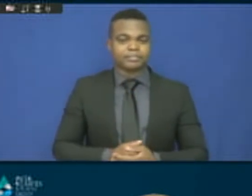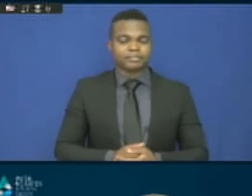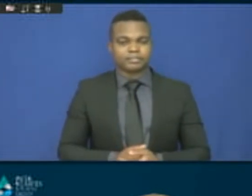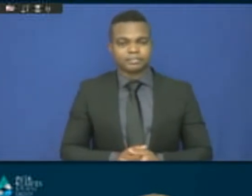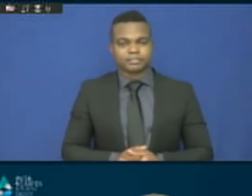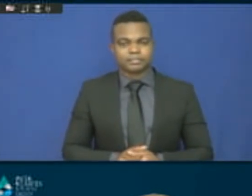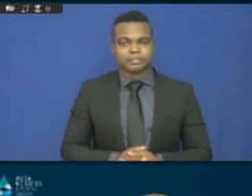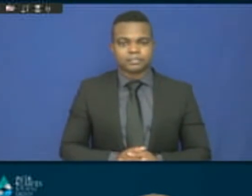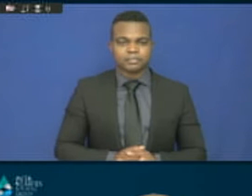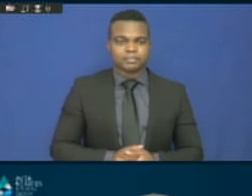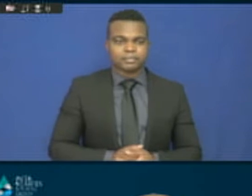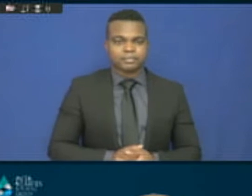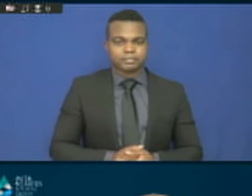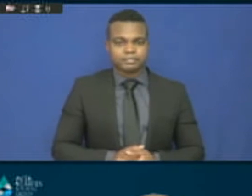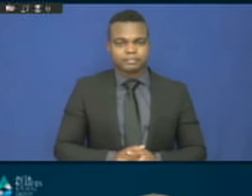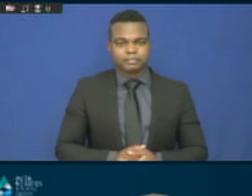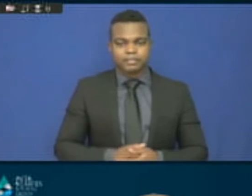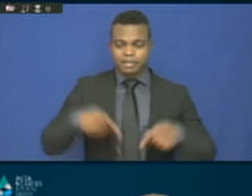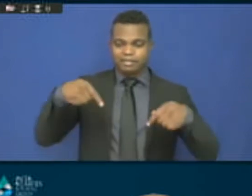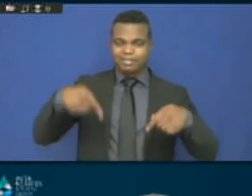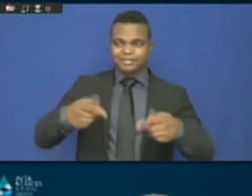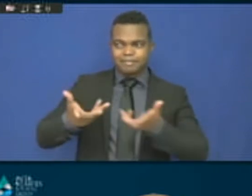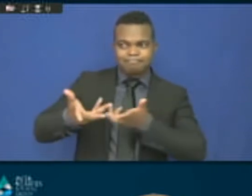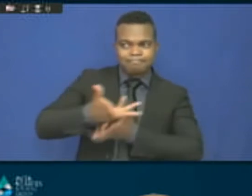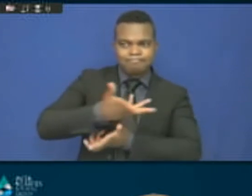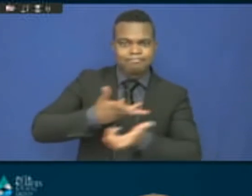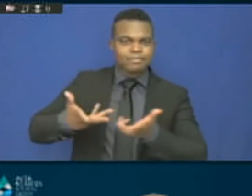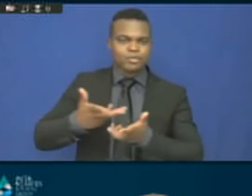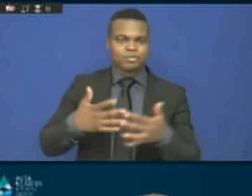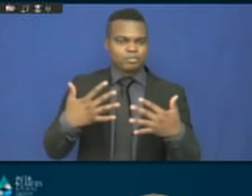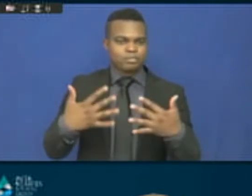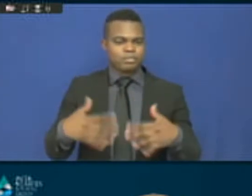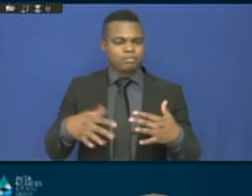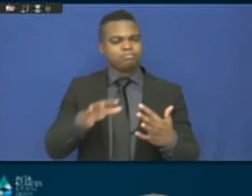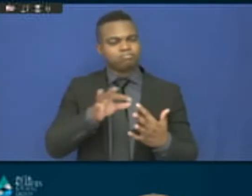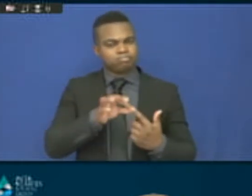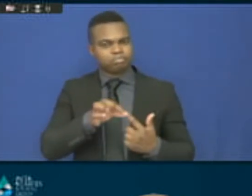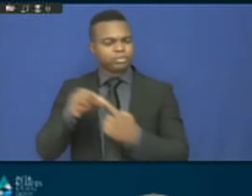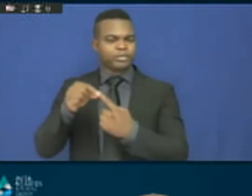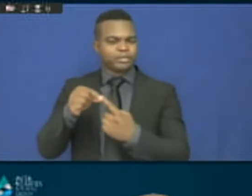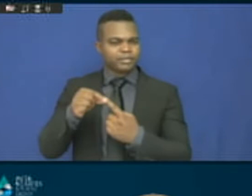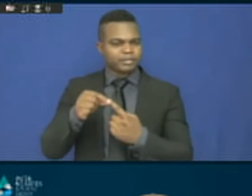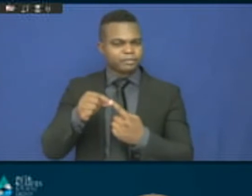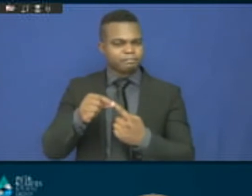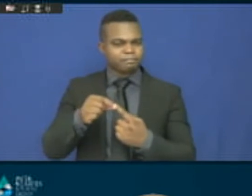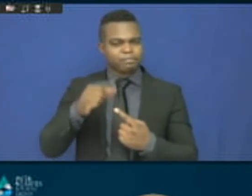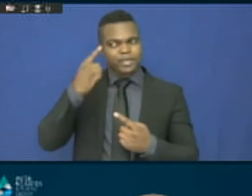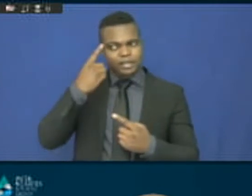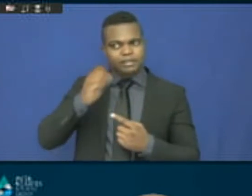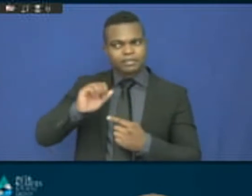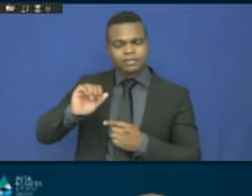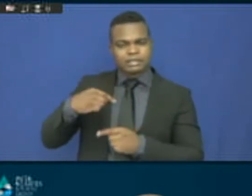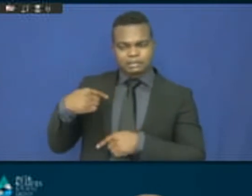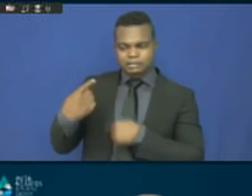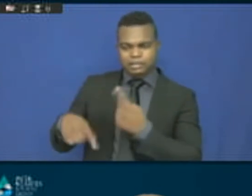If we look at the Sustainable Development Agenda, I think I'm not the first person to observe that it is